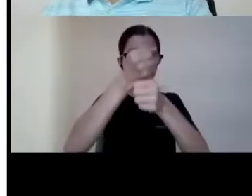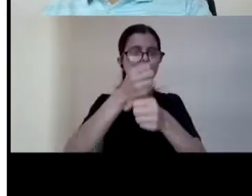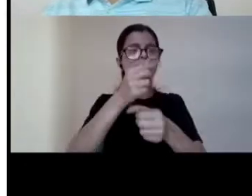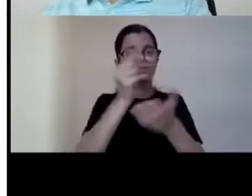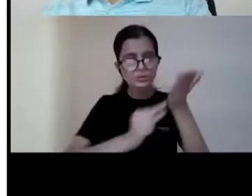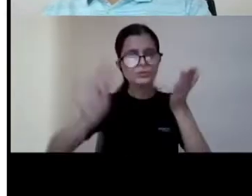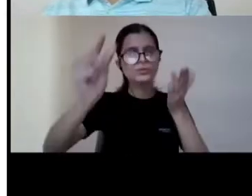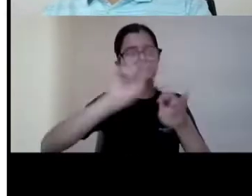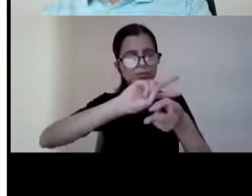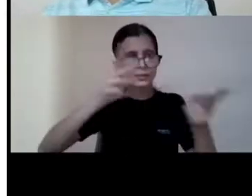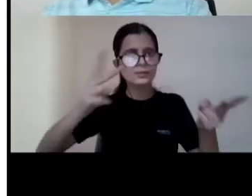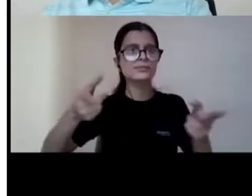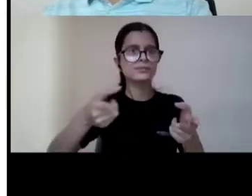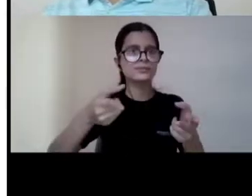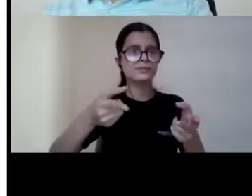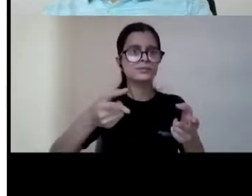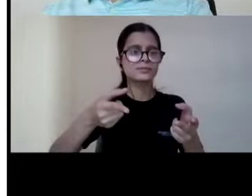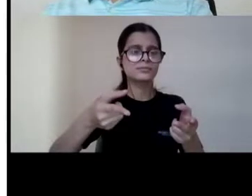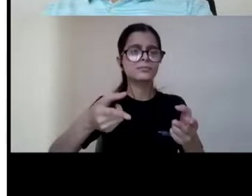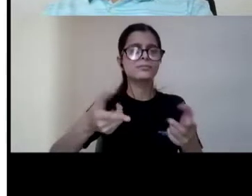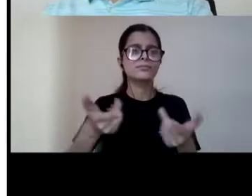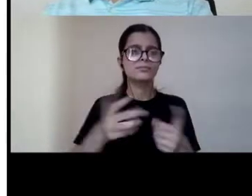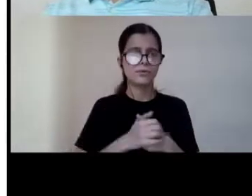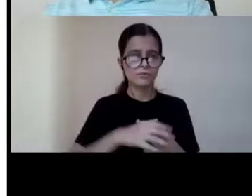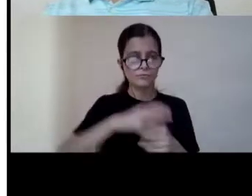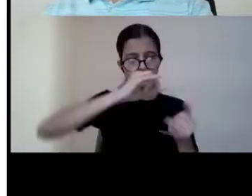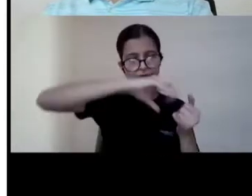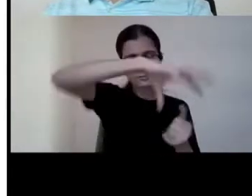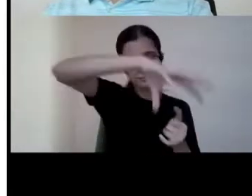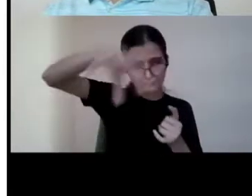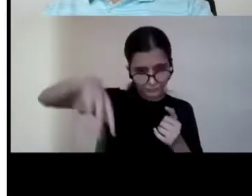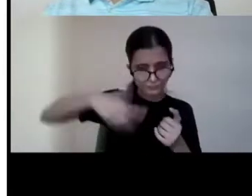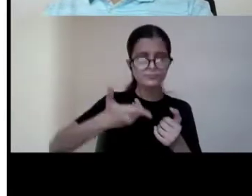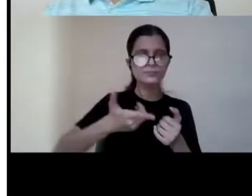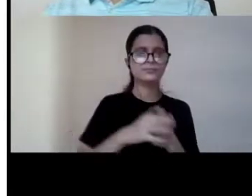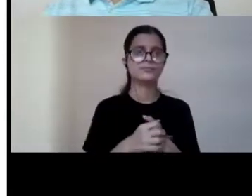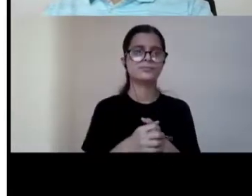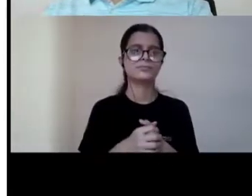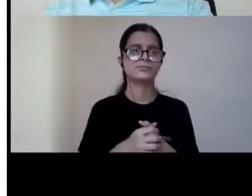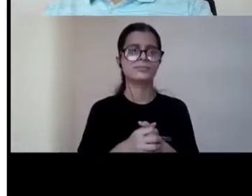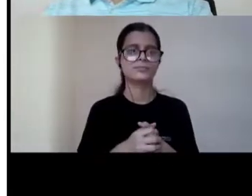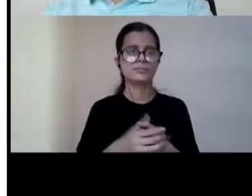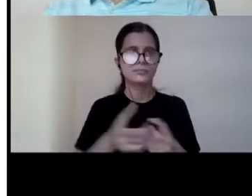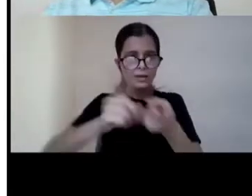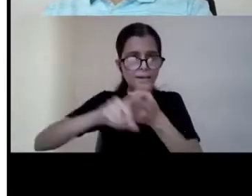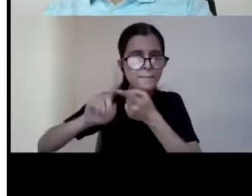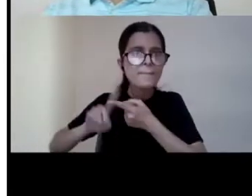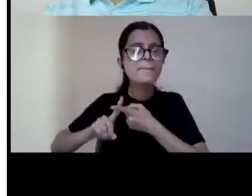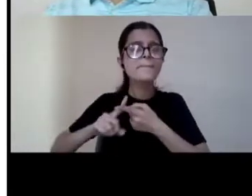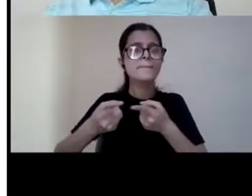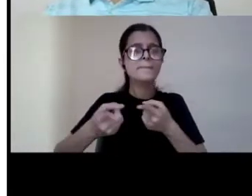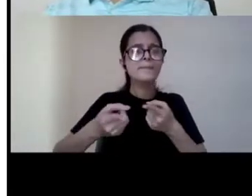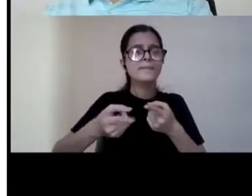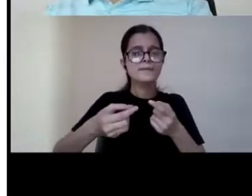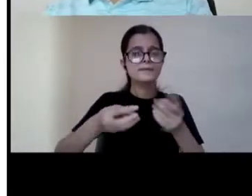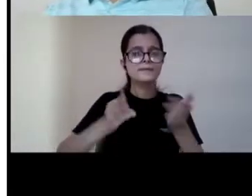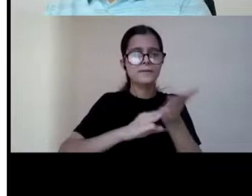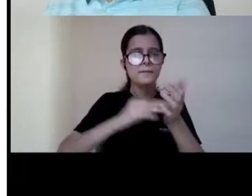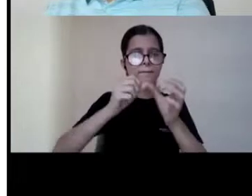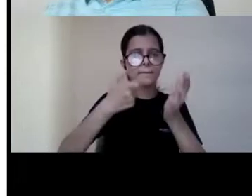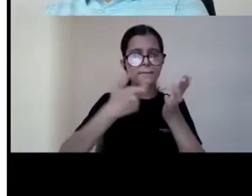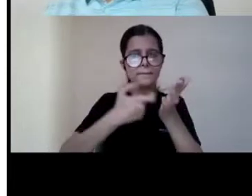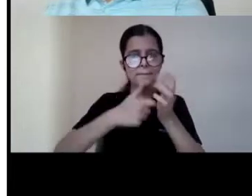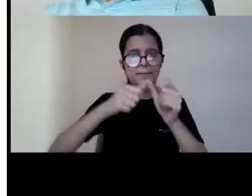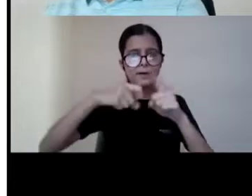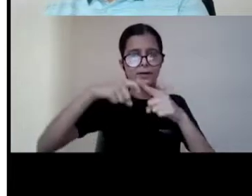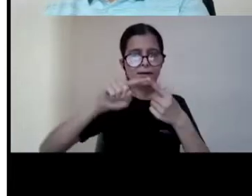all the participating countries uh that happened in the city of marrakesh and that is why